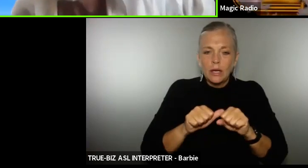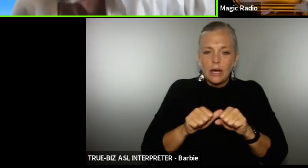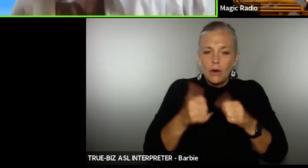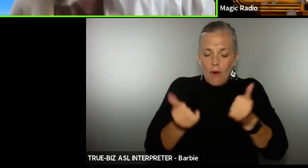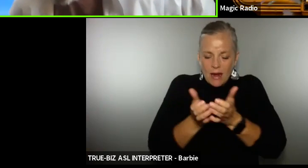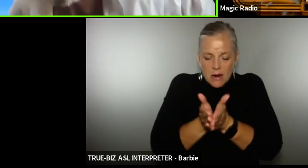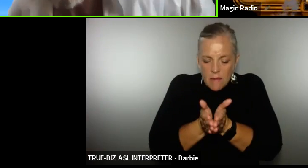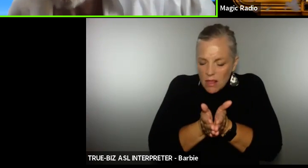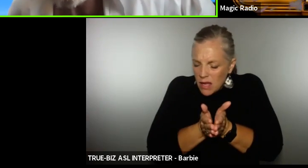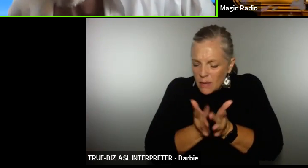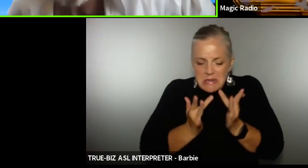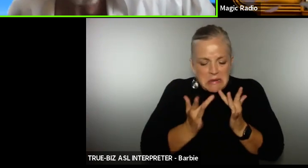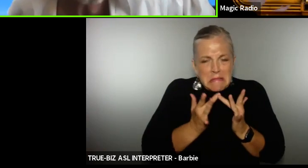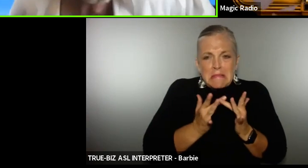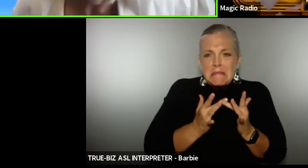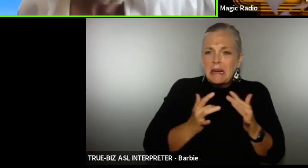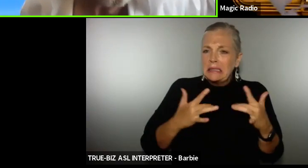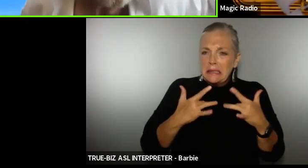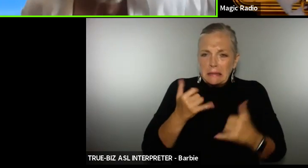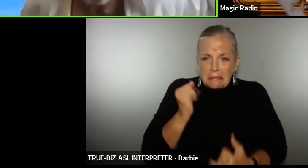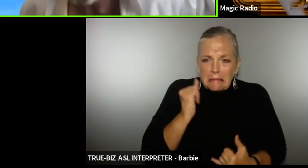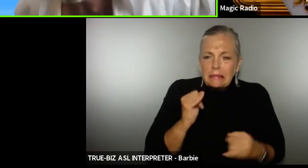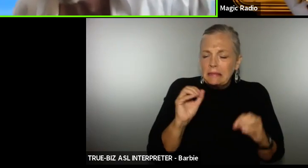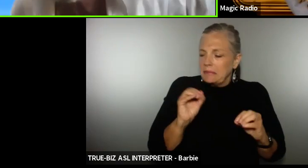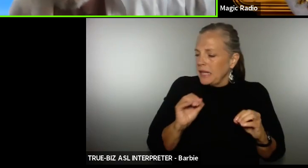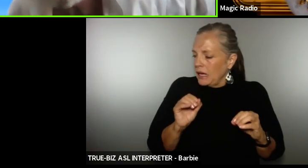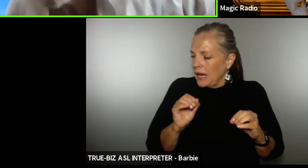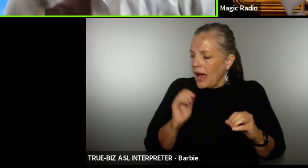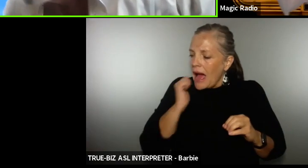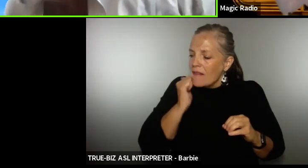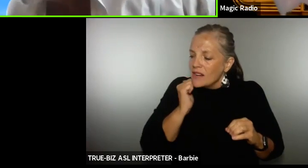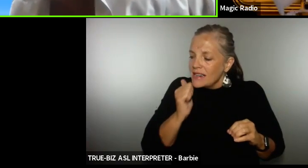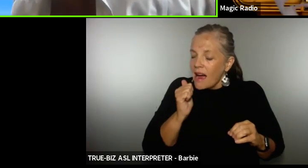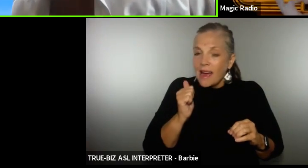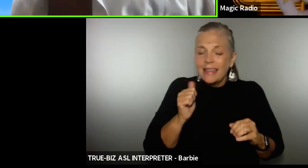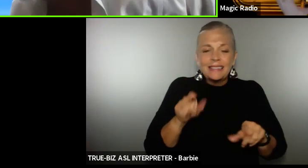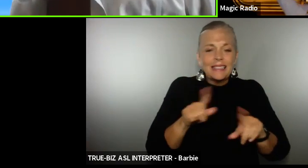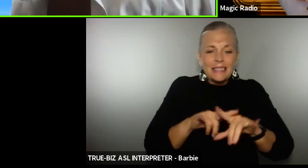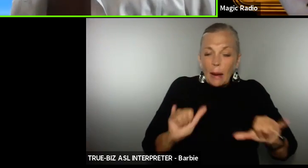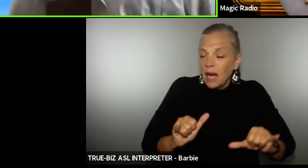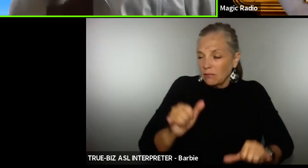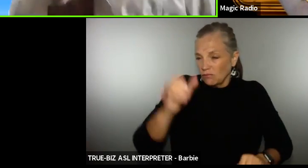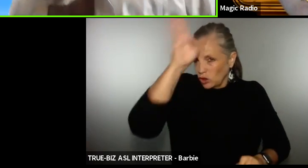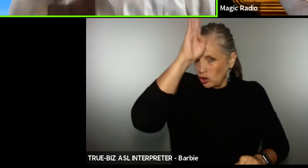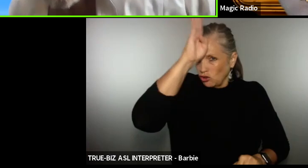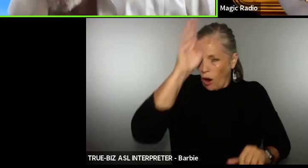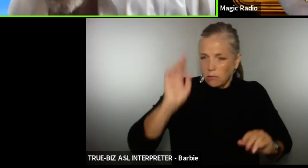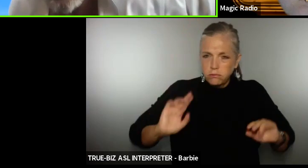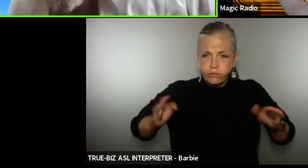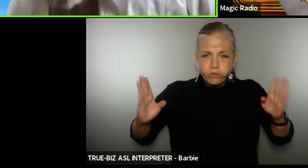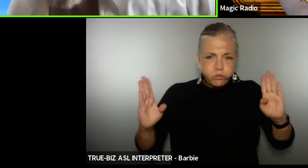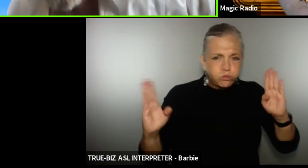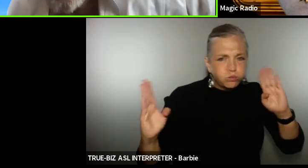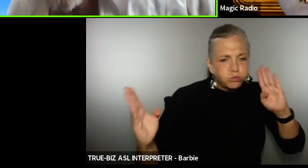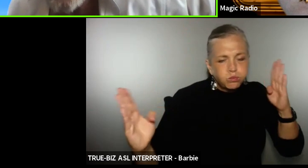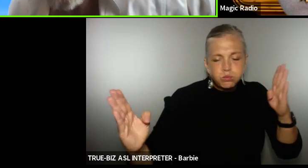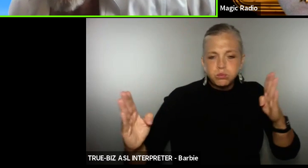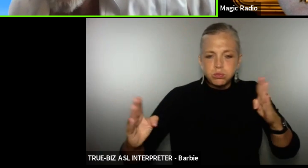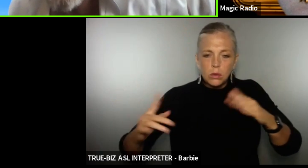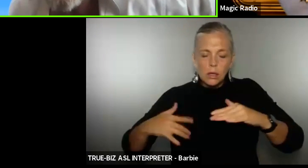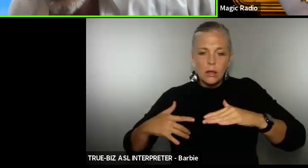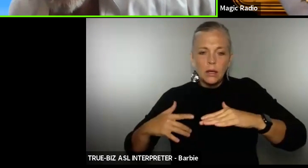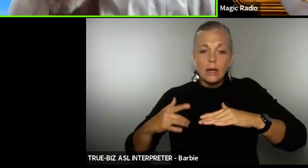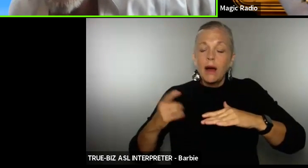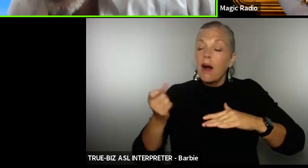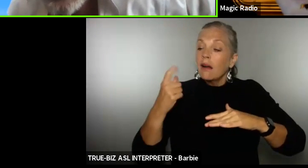around my little vessel as they always do on this time of day it's amazing they come at the beginning of dusk and and stay